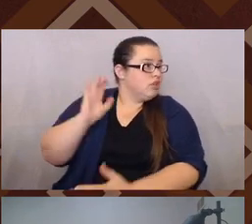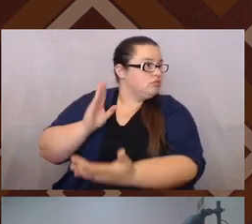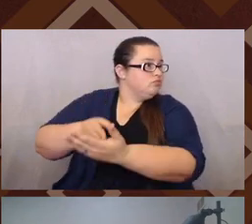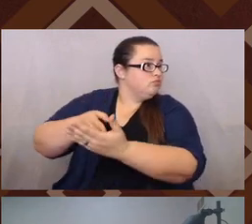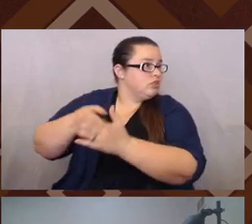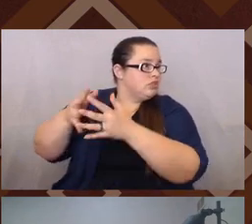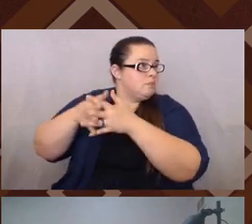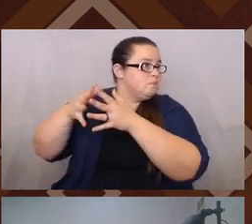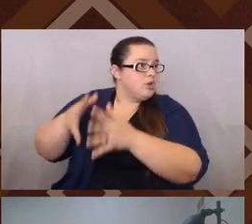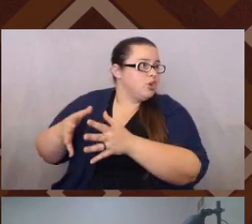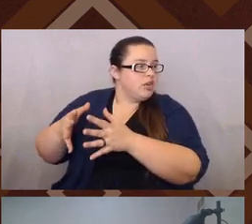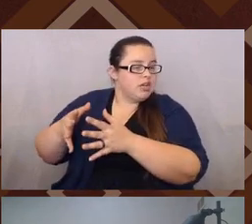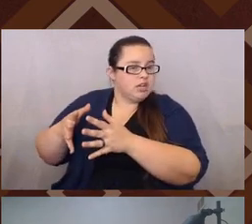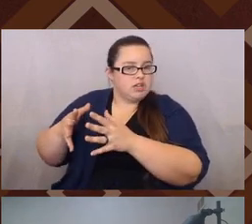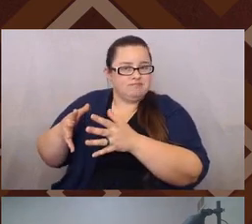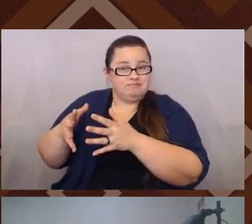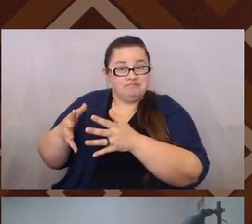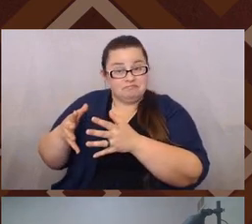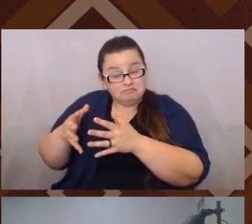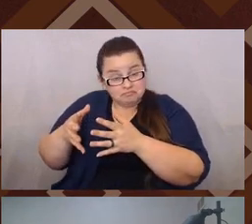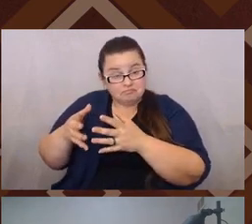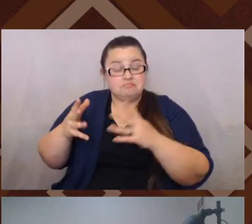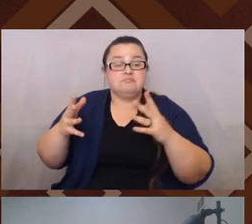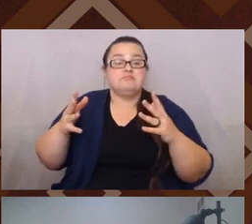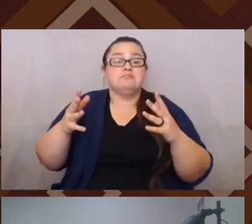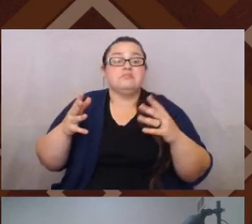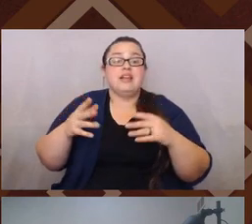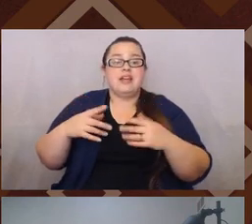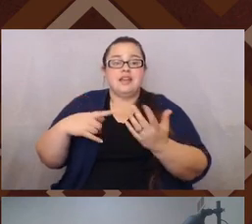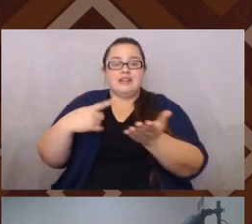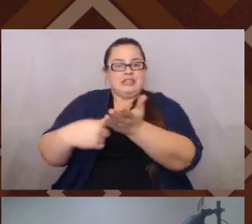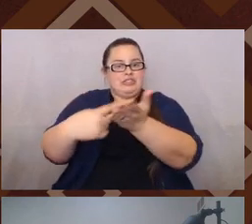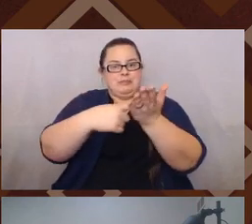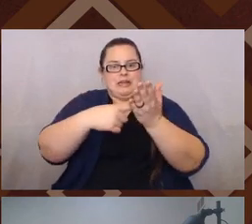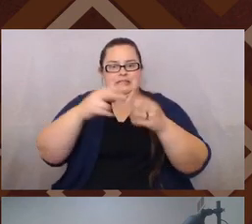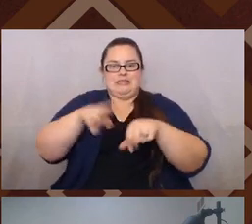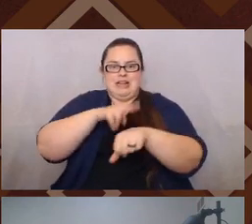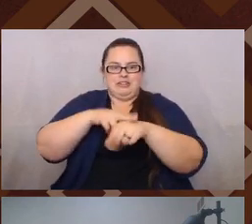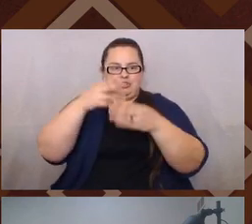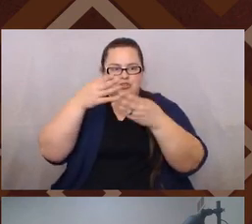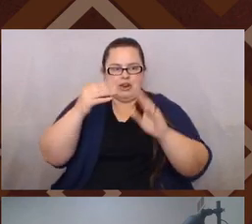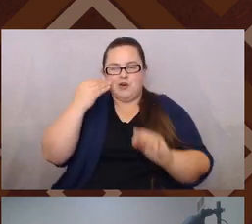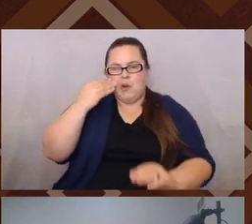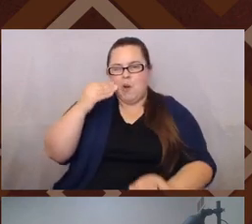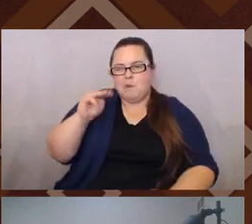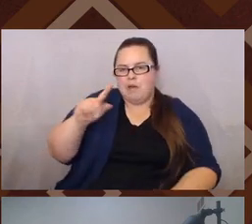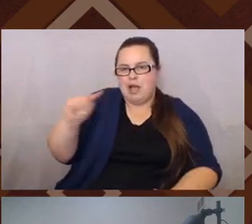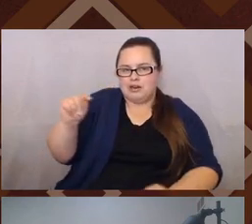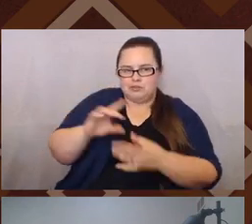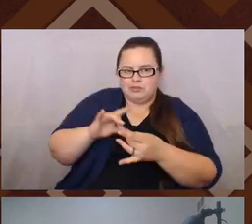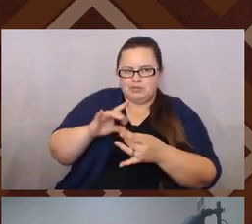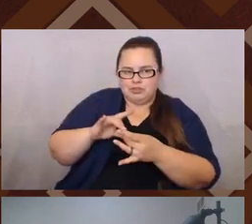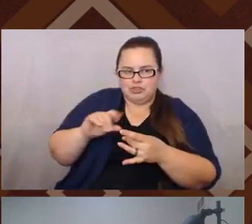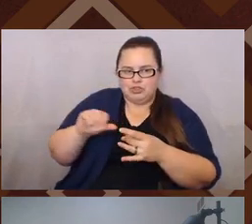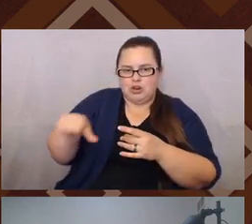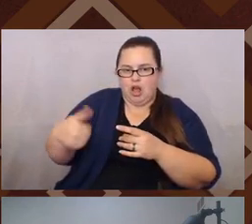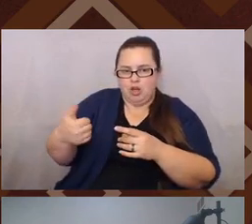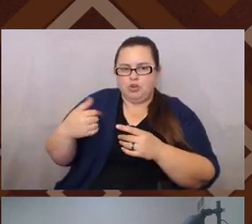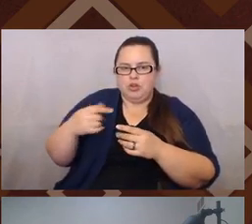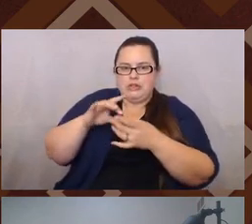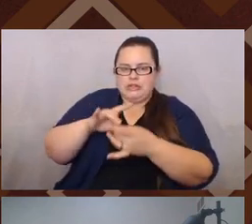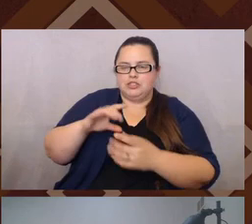right? Um, then there's debates nationally, which I know you spoke to in another presentation around critical race theory,